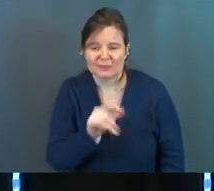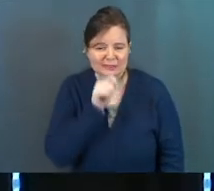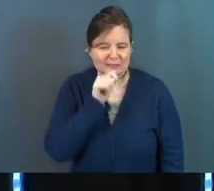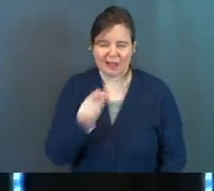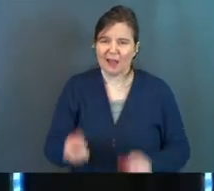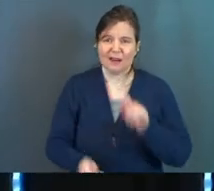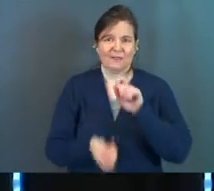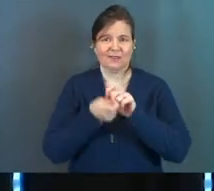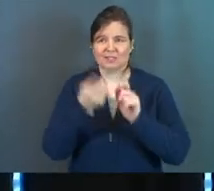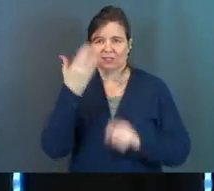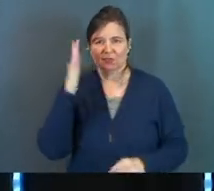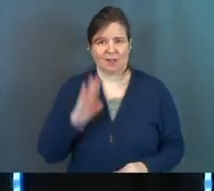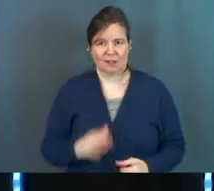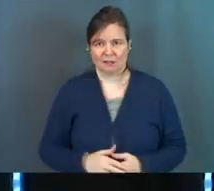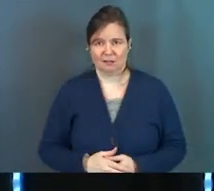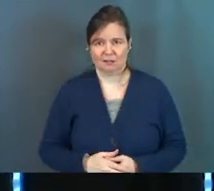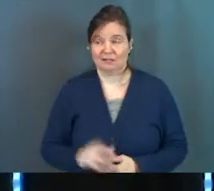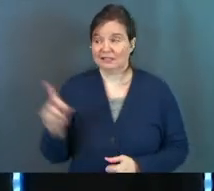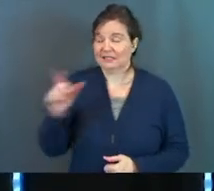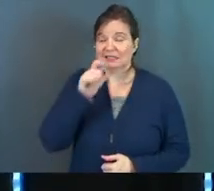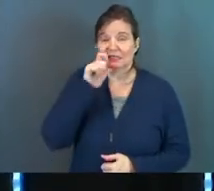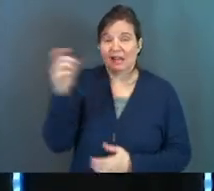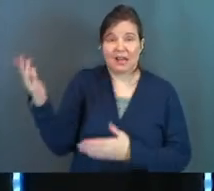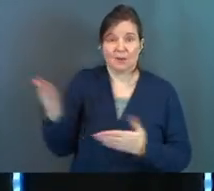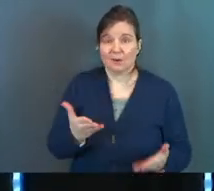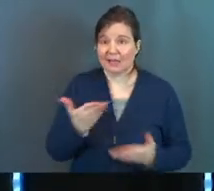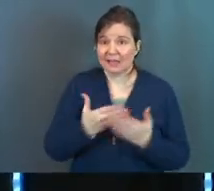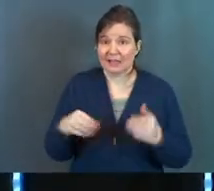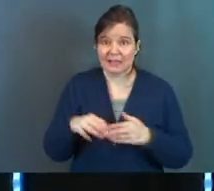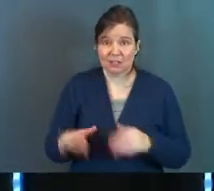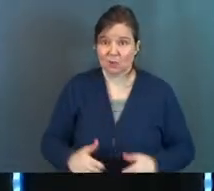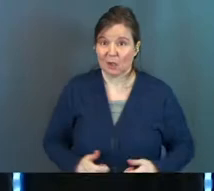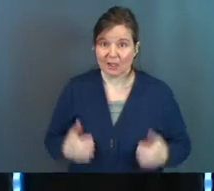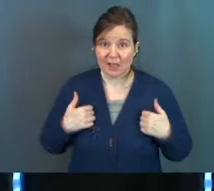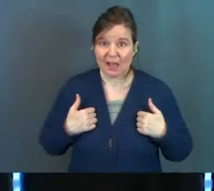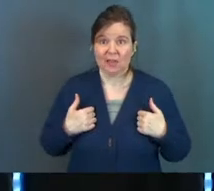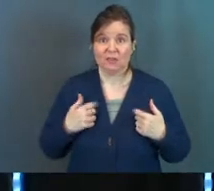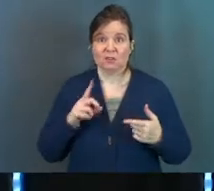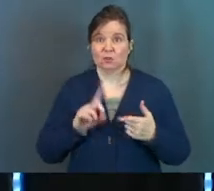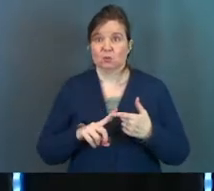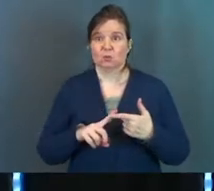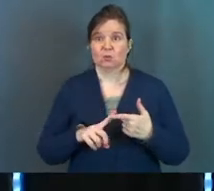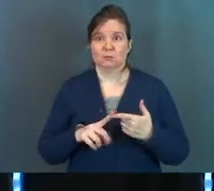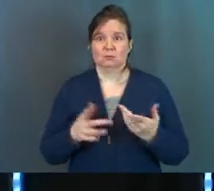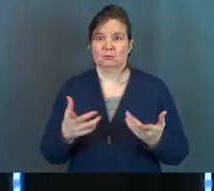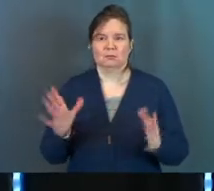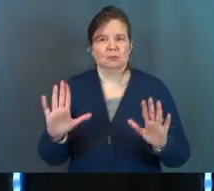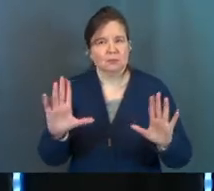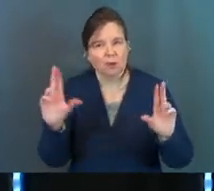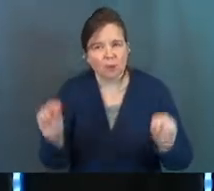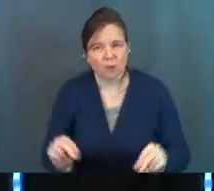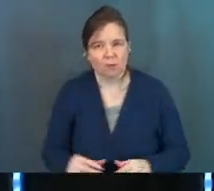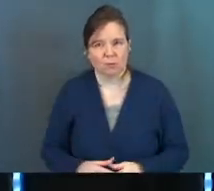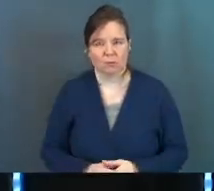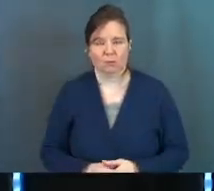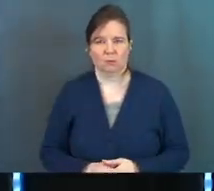is not a vengeful God. And he does not bring things into your life in order to, no.